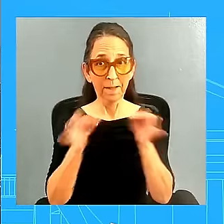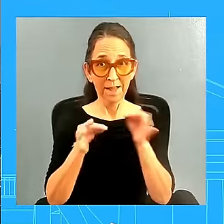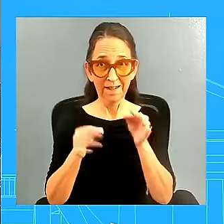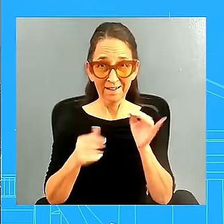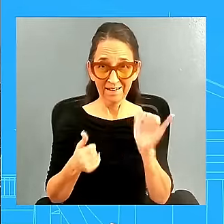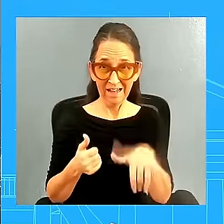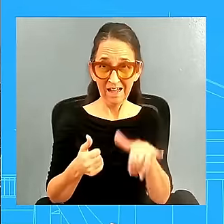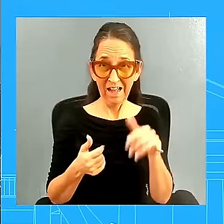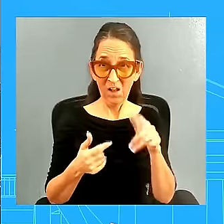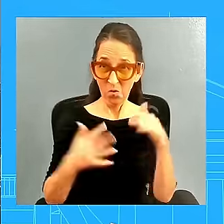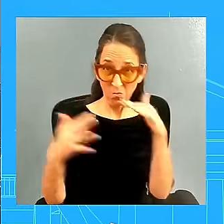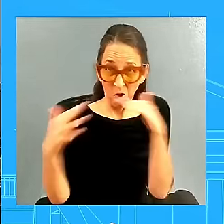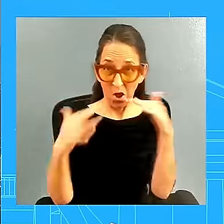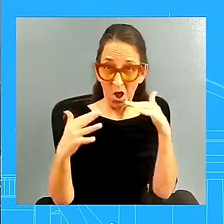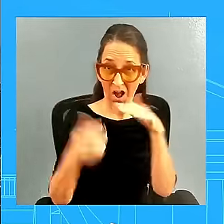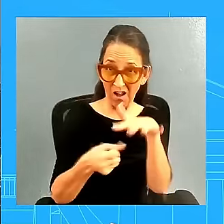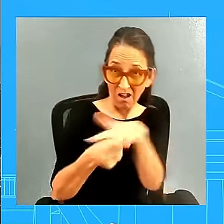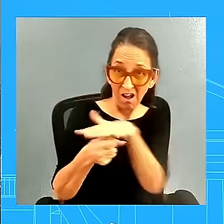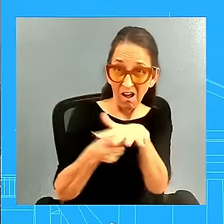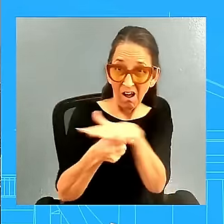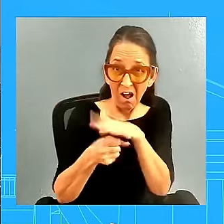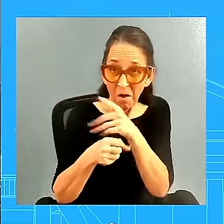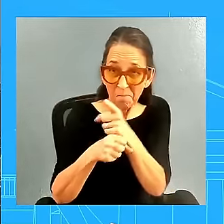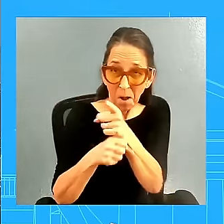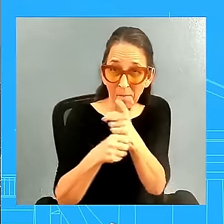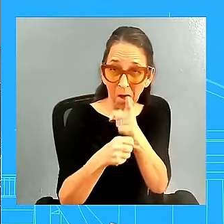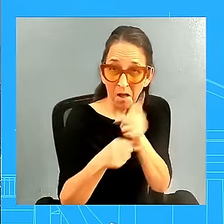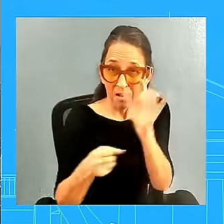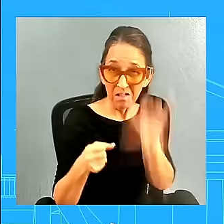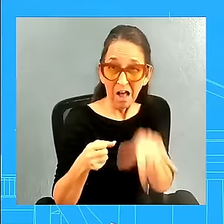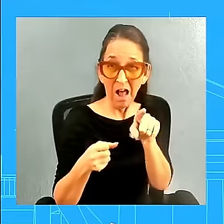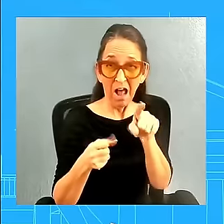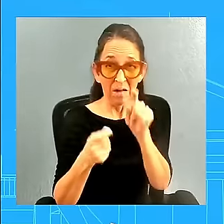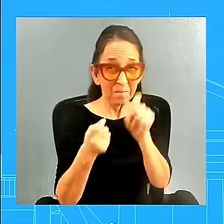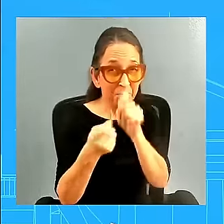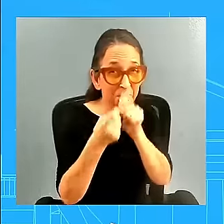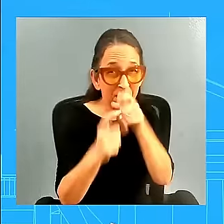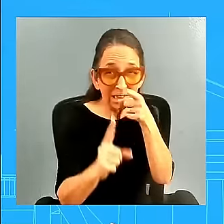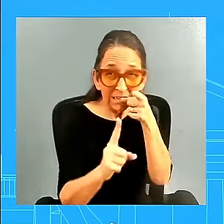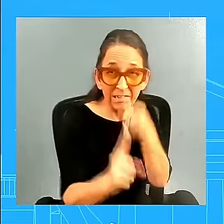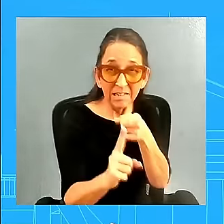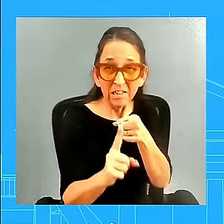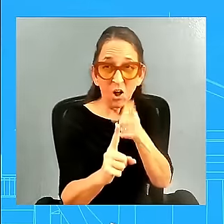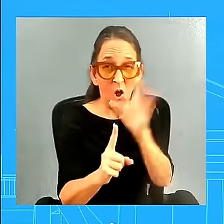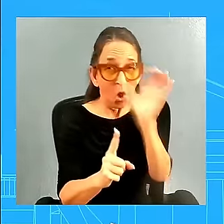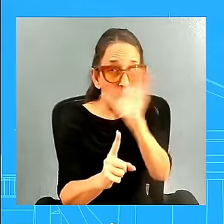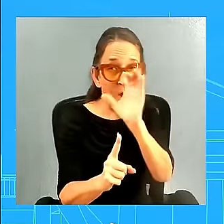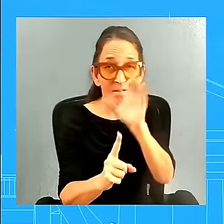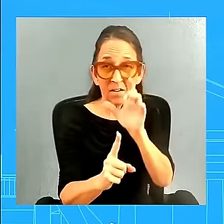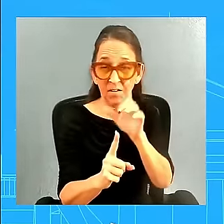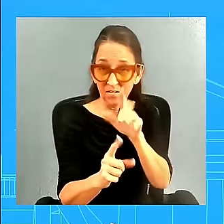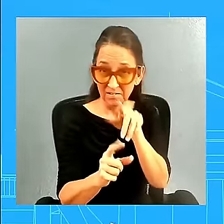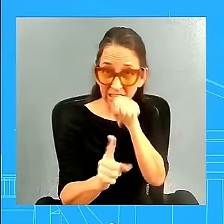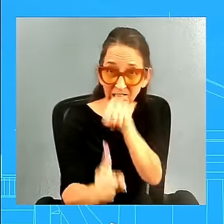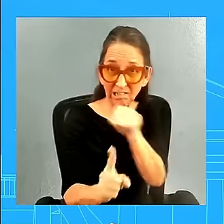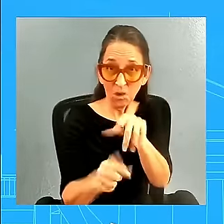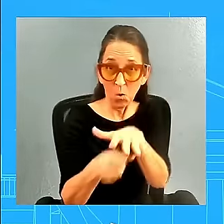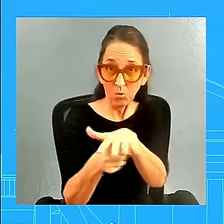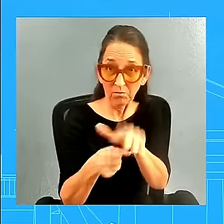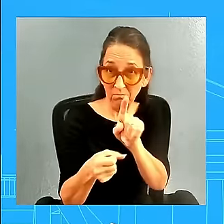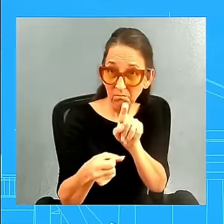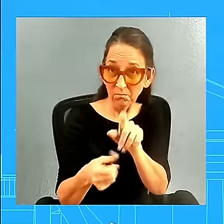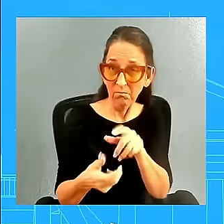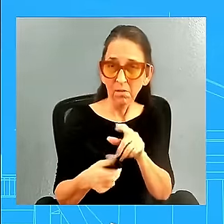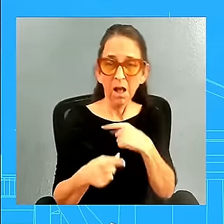Israeli strikes on Lebanon, would you still describe them as targeted? Again, I'm not going to get into scorecarding each and every strike that the